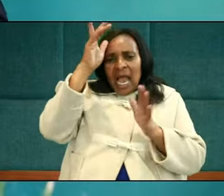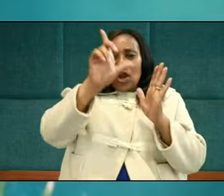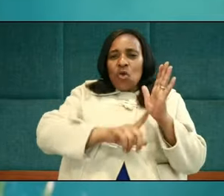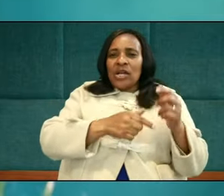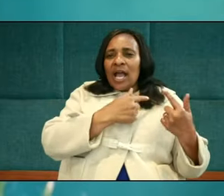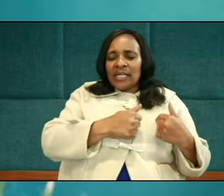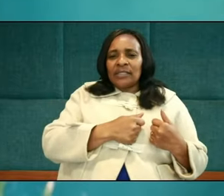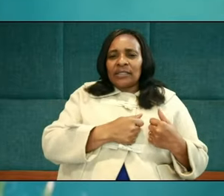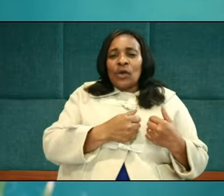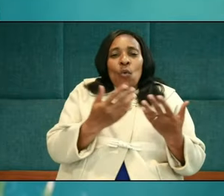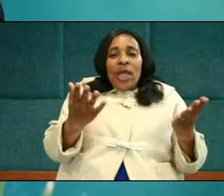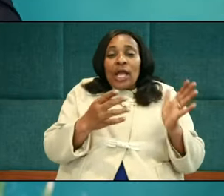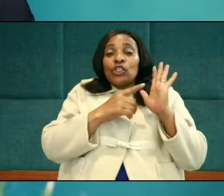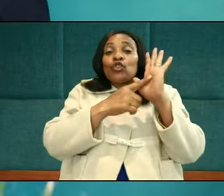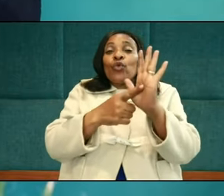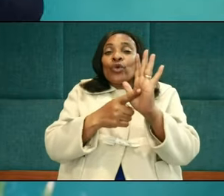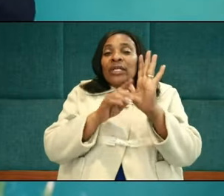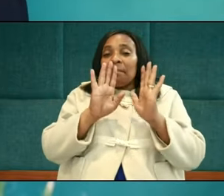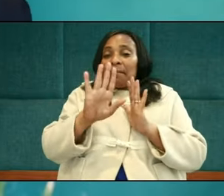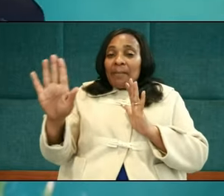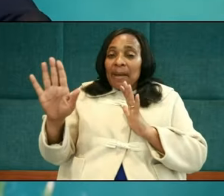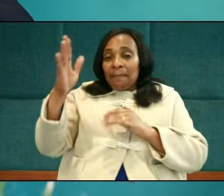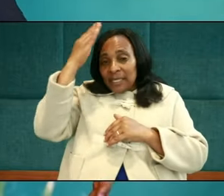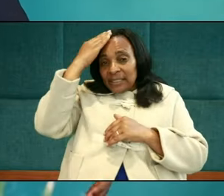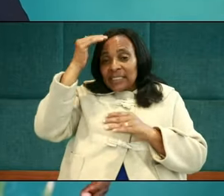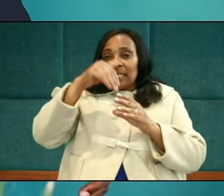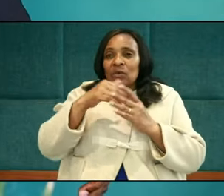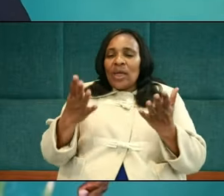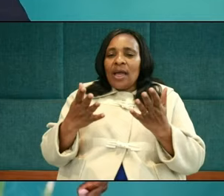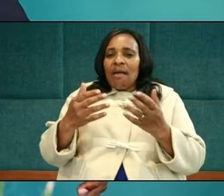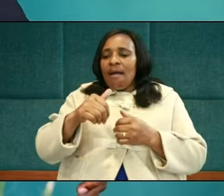Now Jesus demonstrated his meekness through his condescension